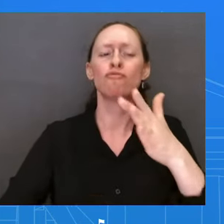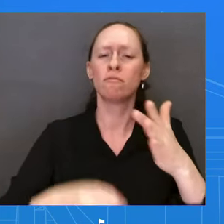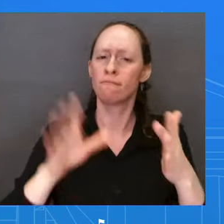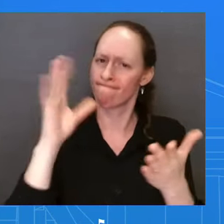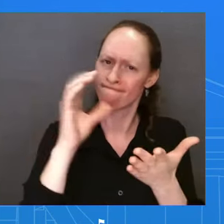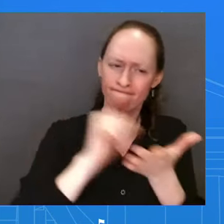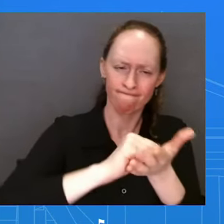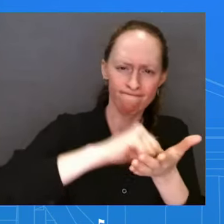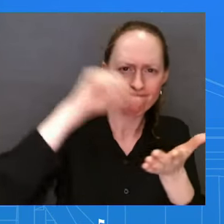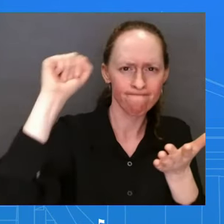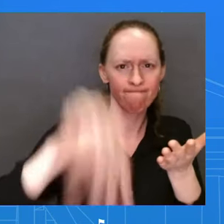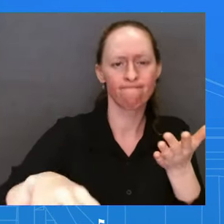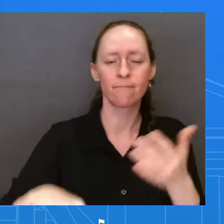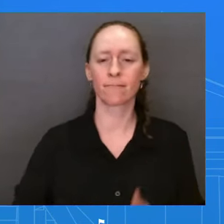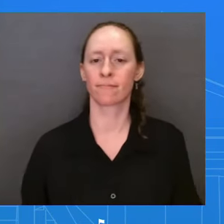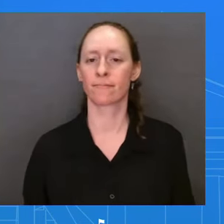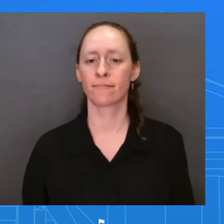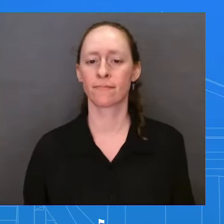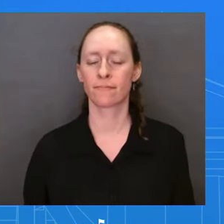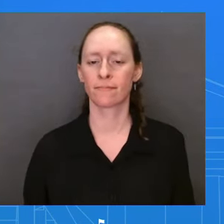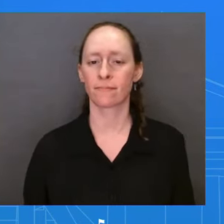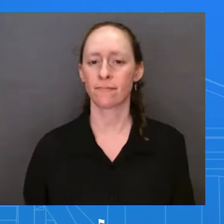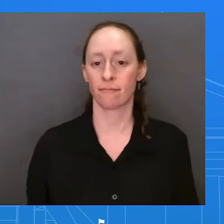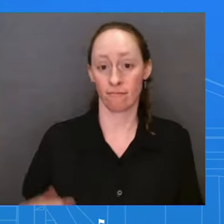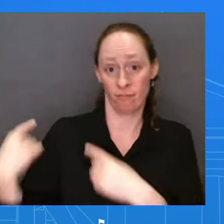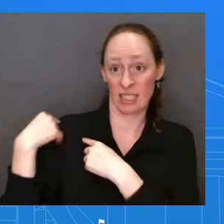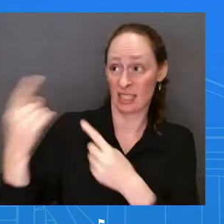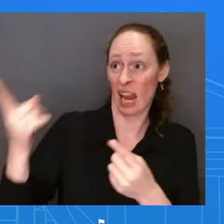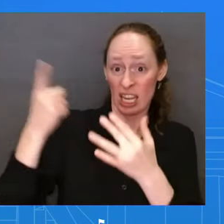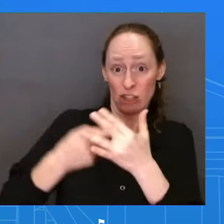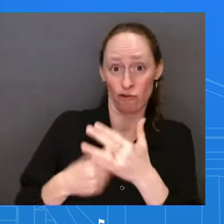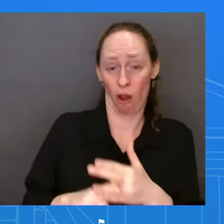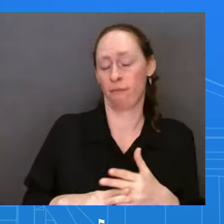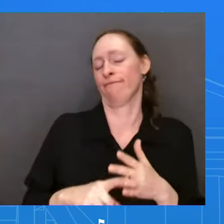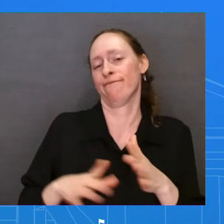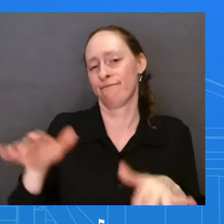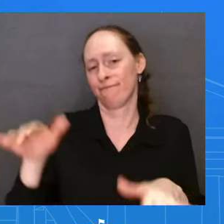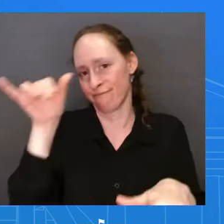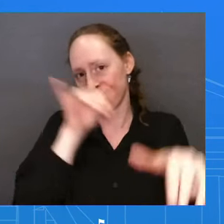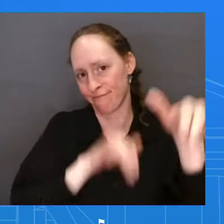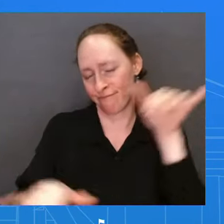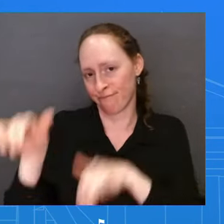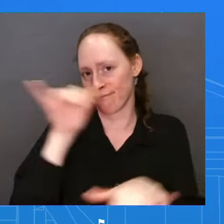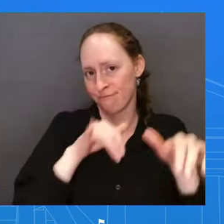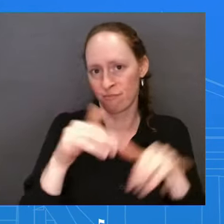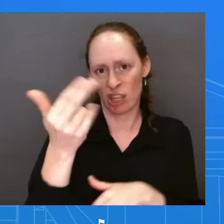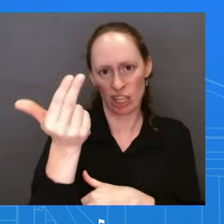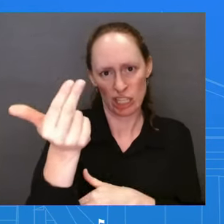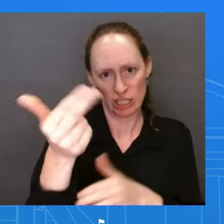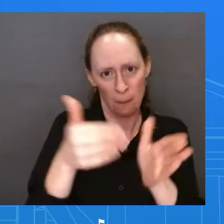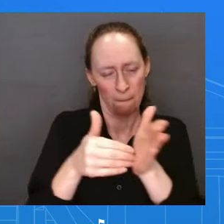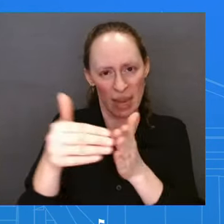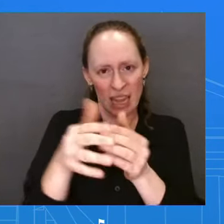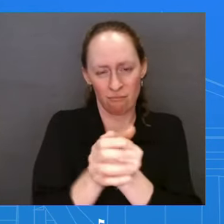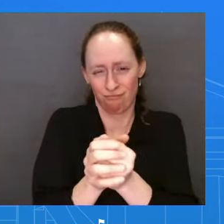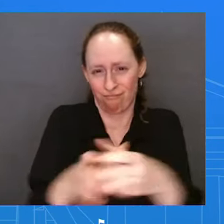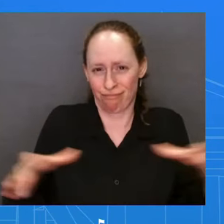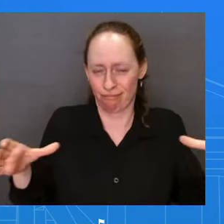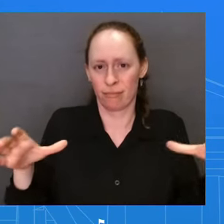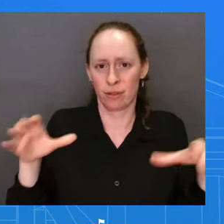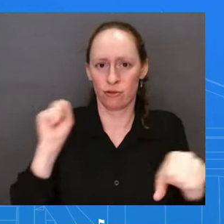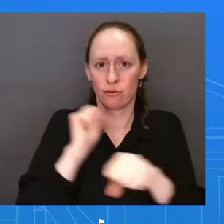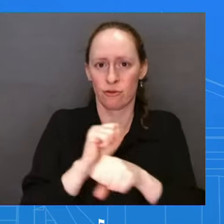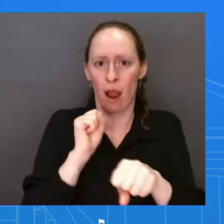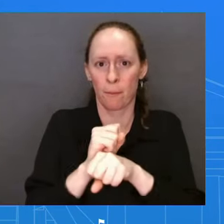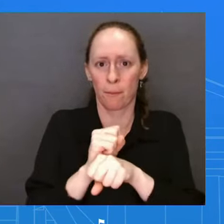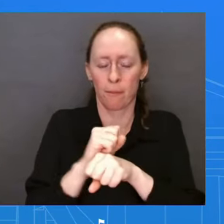jobs have been created. The unemployment rate is near historic lows, below 4% for the longest stretch in